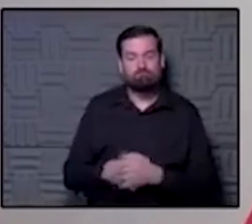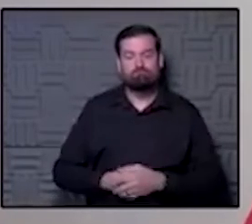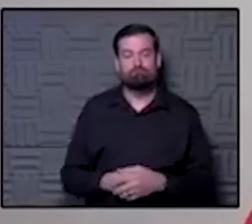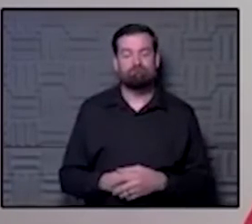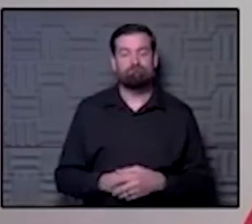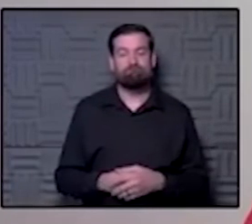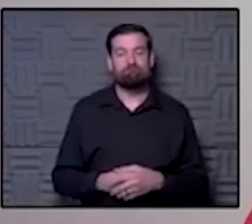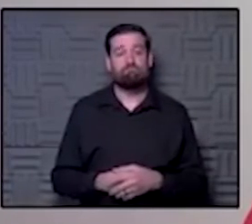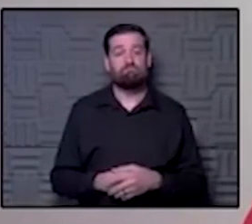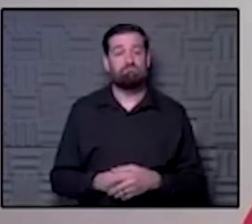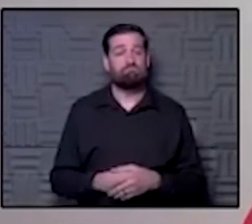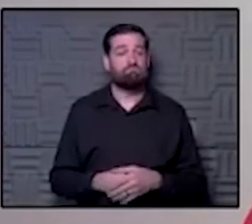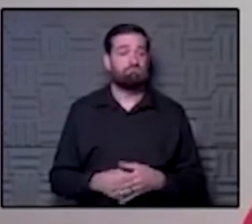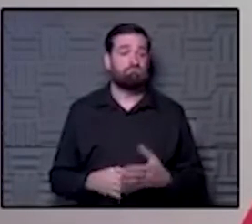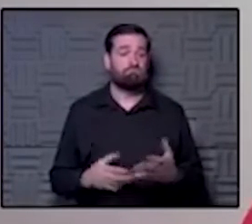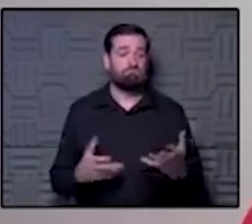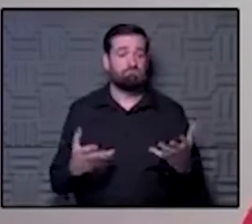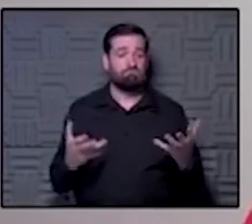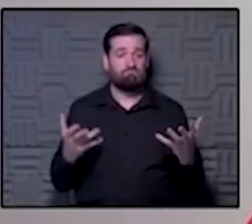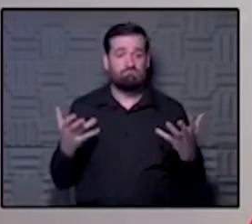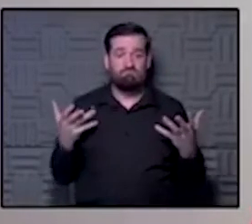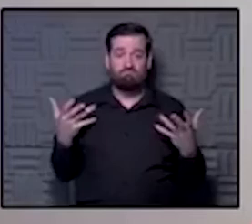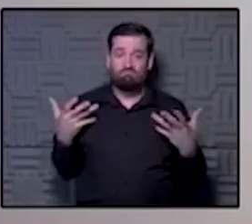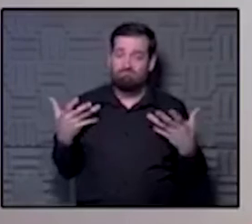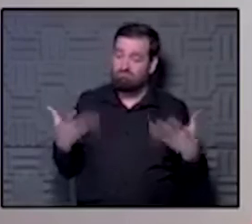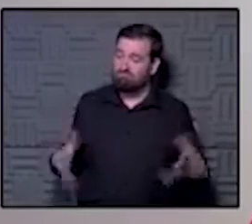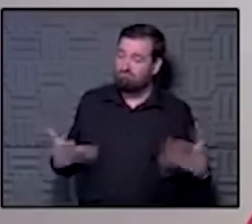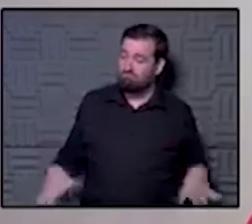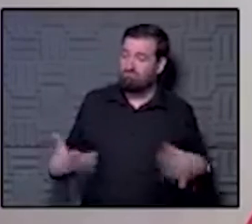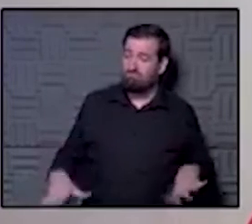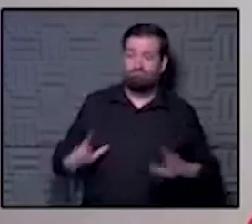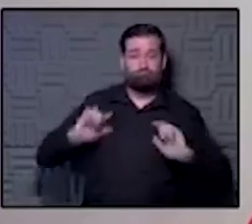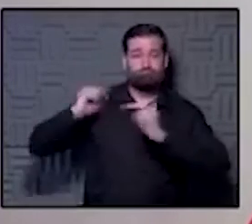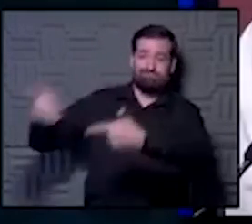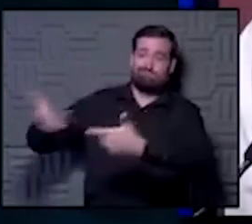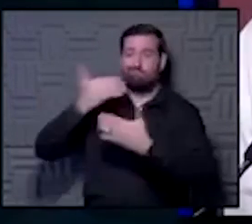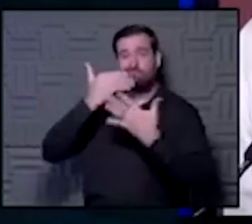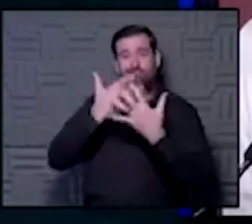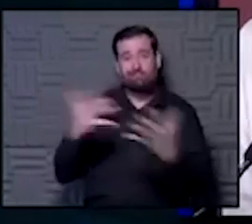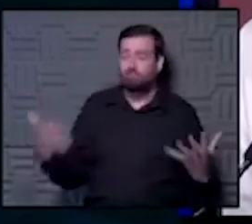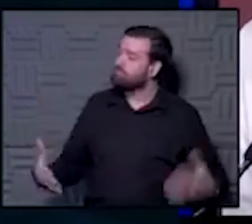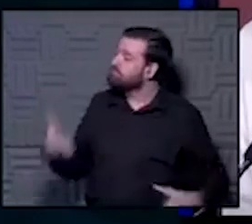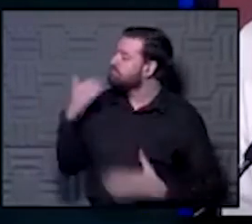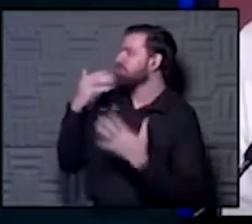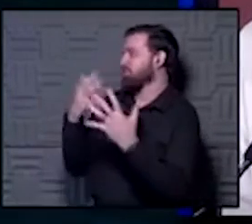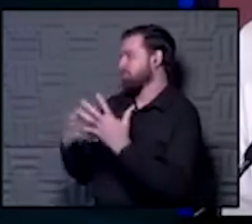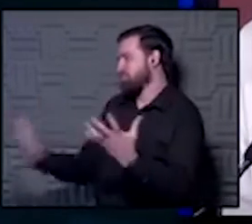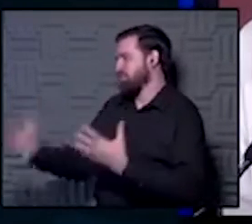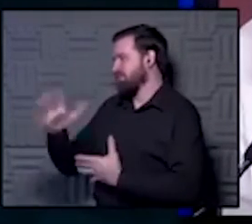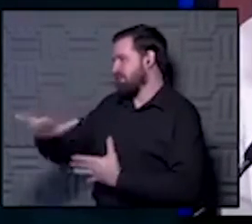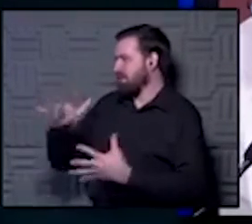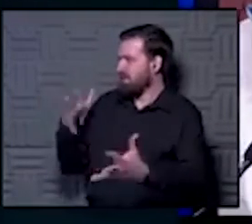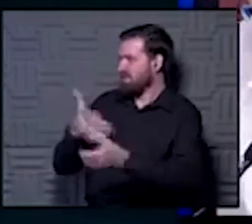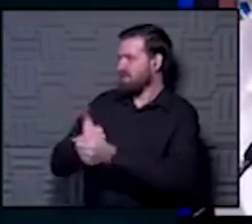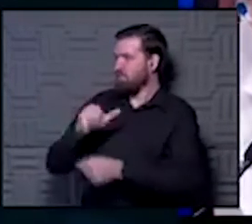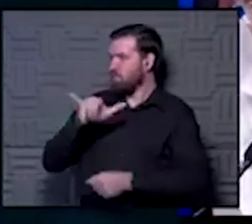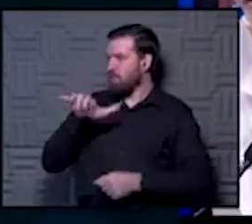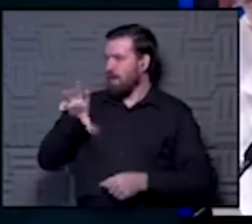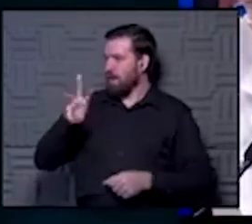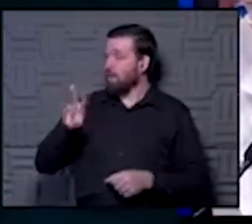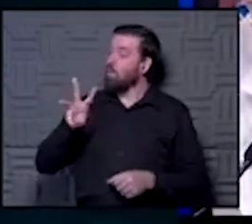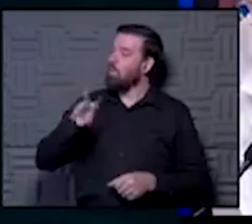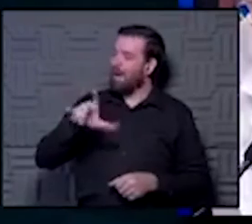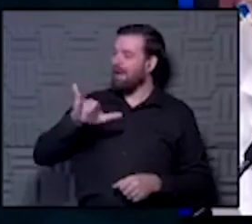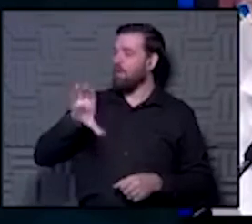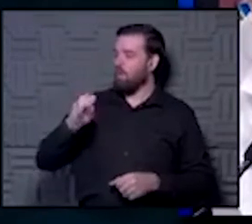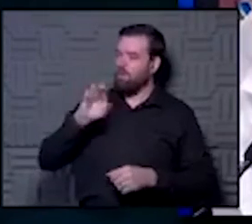And that's wrapping up there and hand it back off. Thank you so much. Thank you very much. Thanks for that helpful update. WACO has done a great job